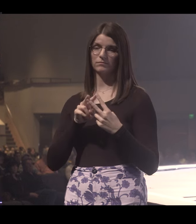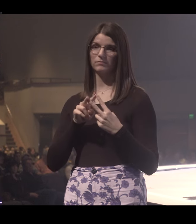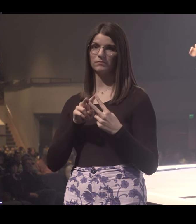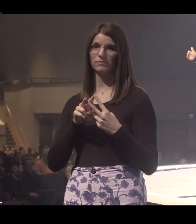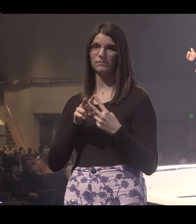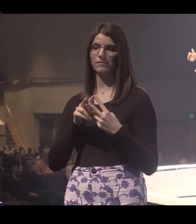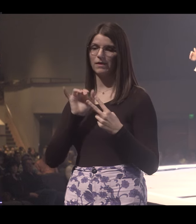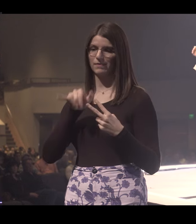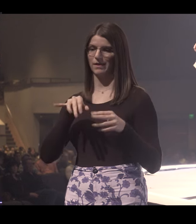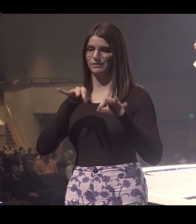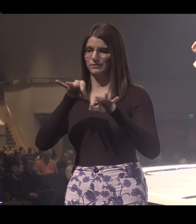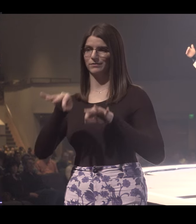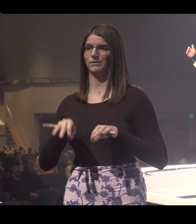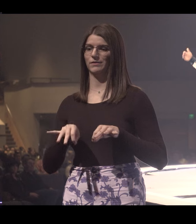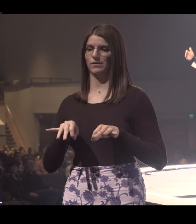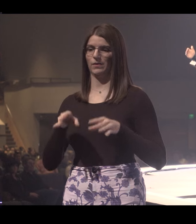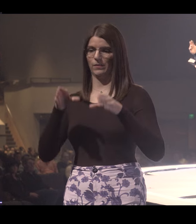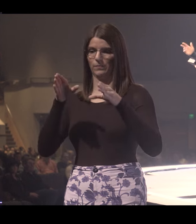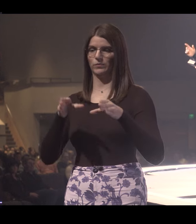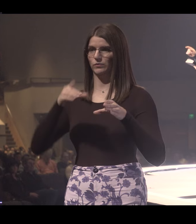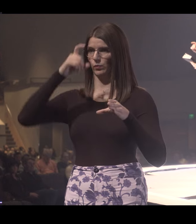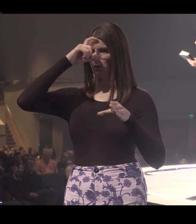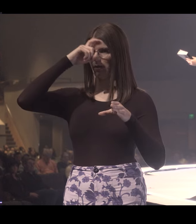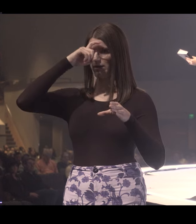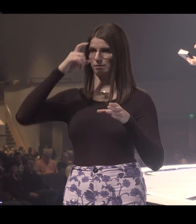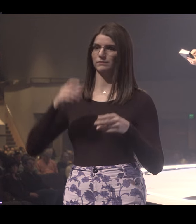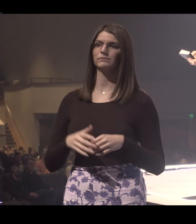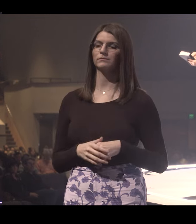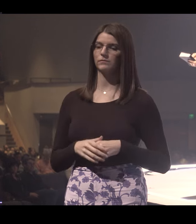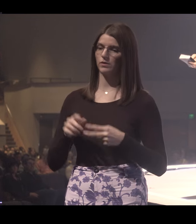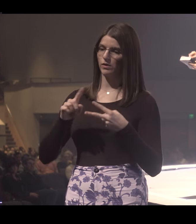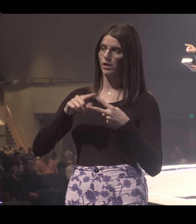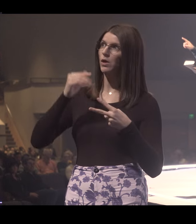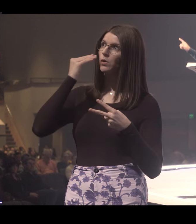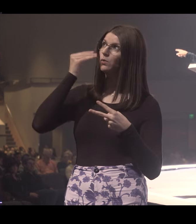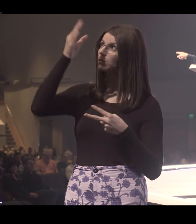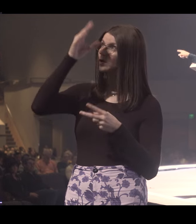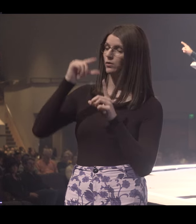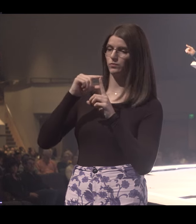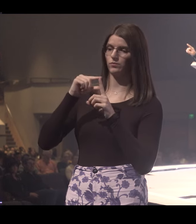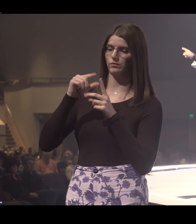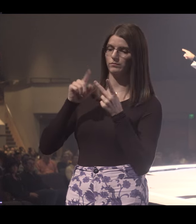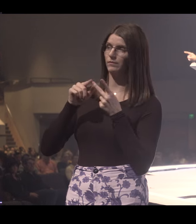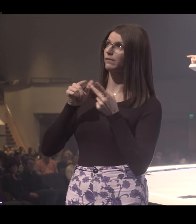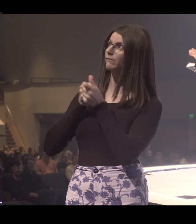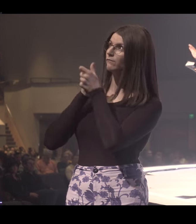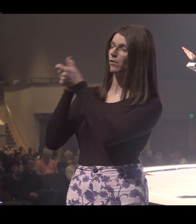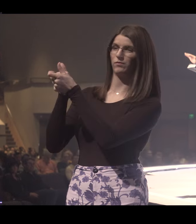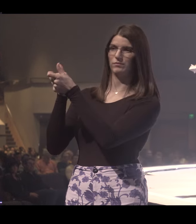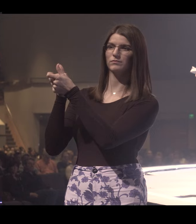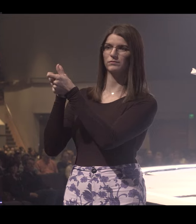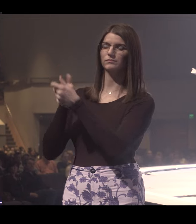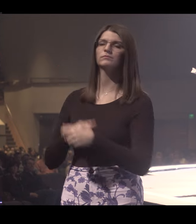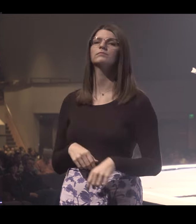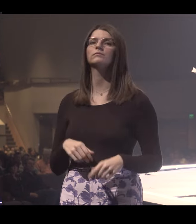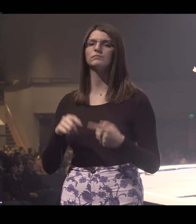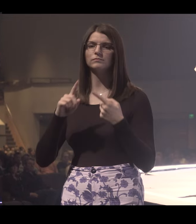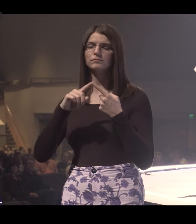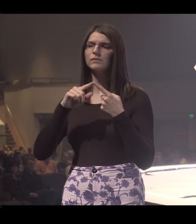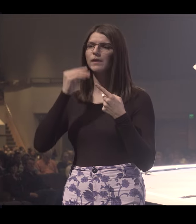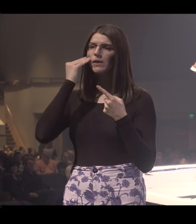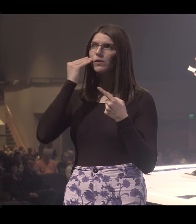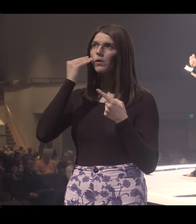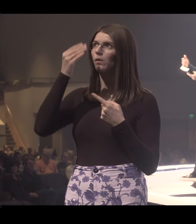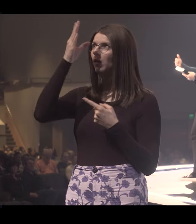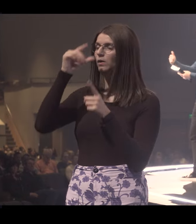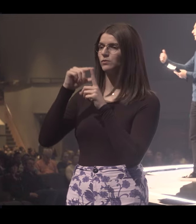Those two things describe a wise person. A godly person is someone who knows God's word, and they live it out. Let's talk about both of those. They know God's word.